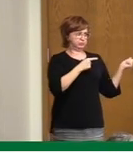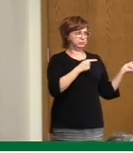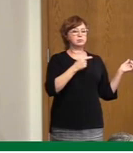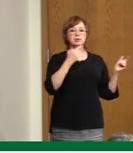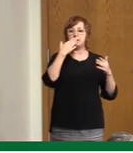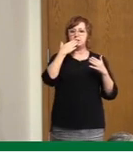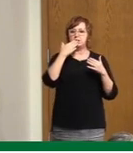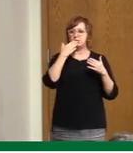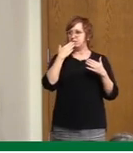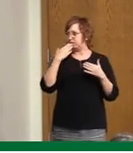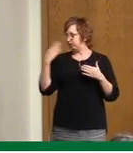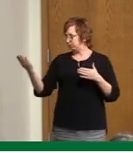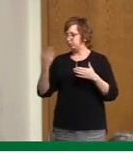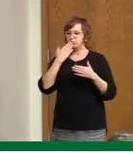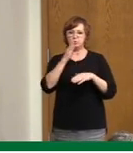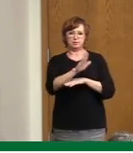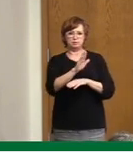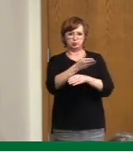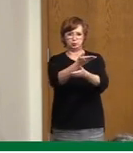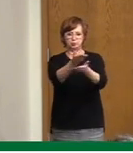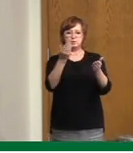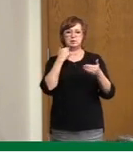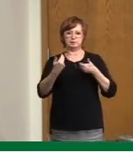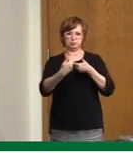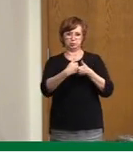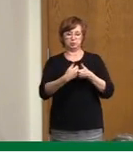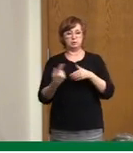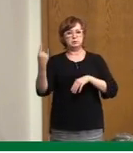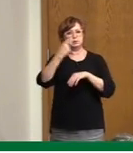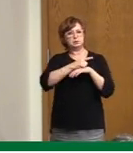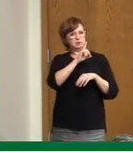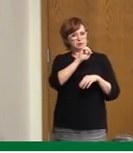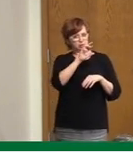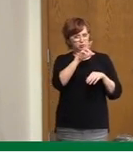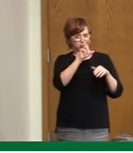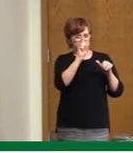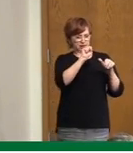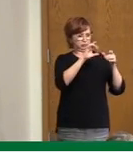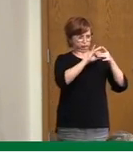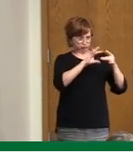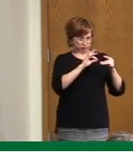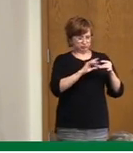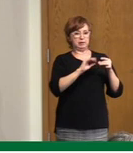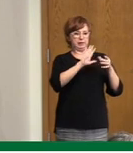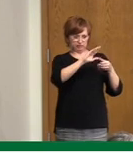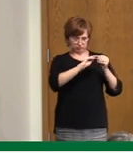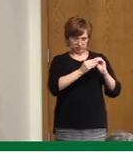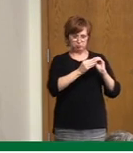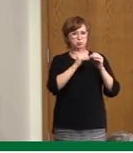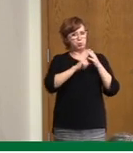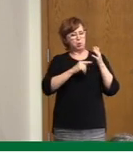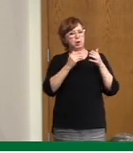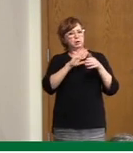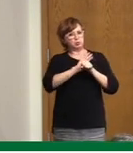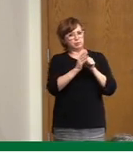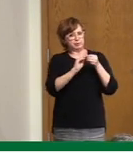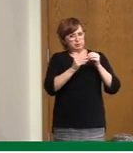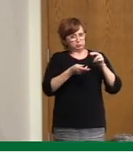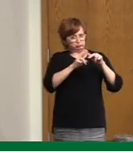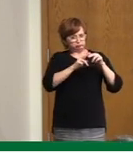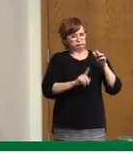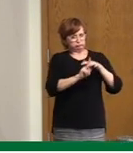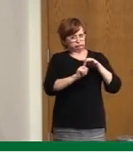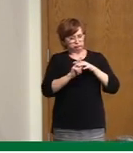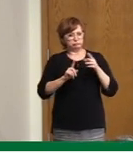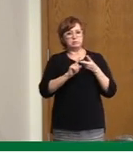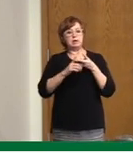Thank for joining us today. Today Dr. Shahab is going to provide an update on the current case numbers and where things may be going in the next